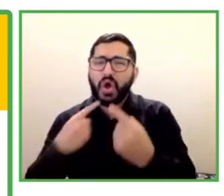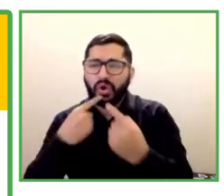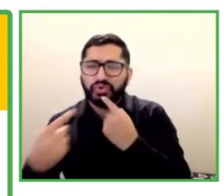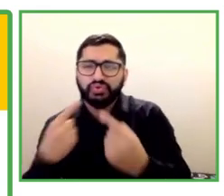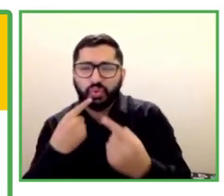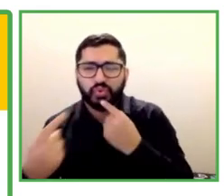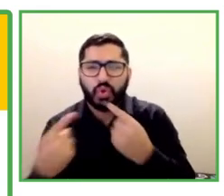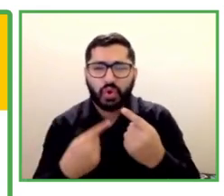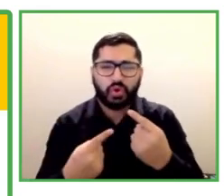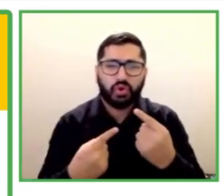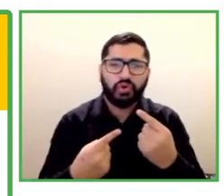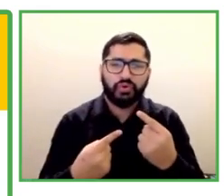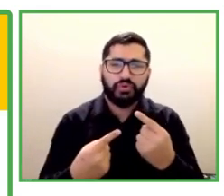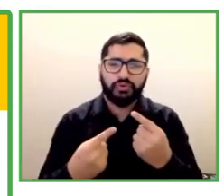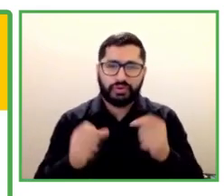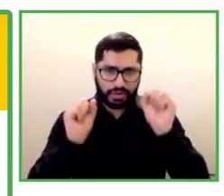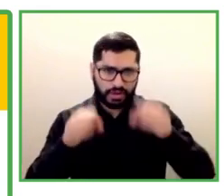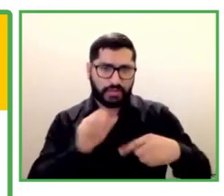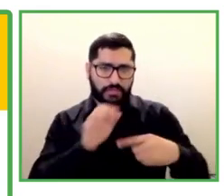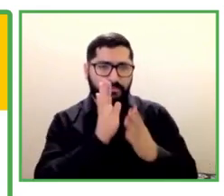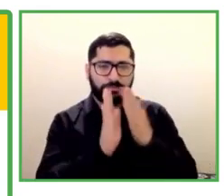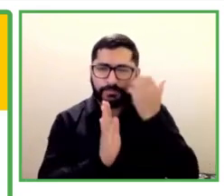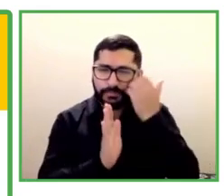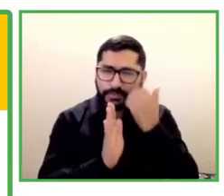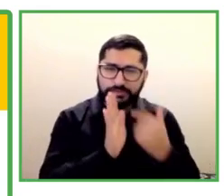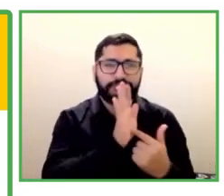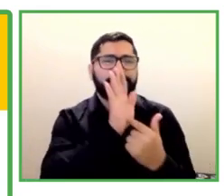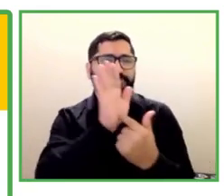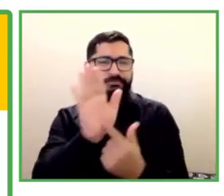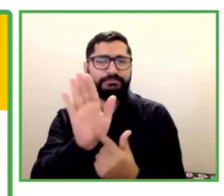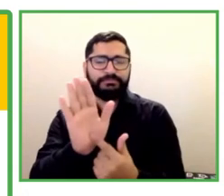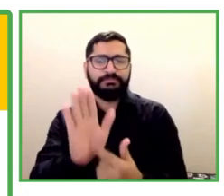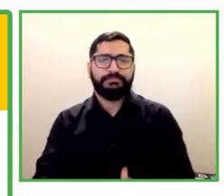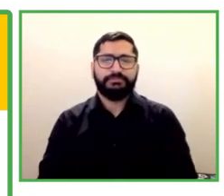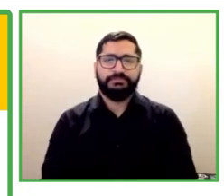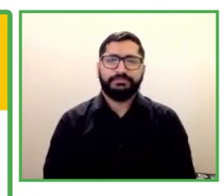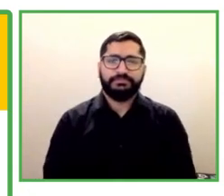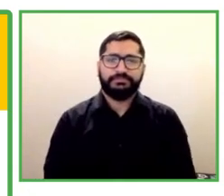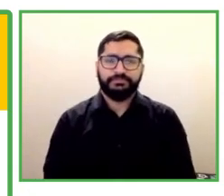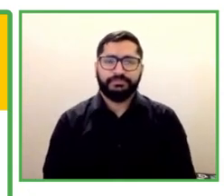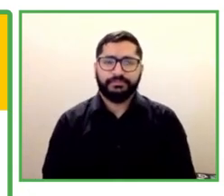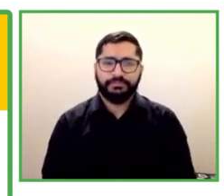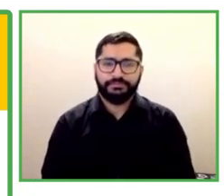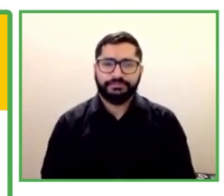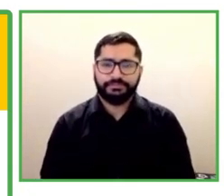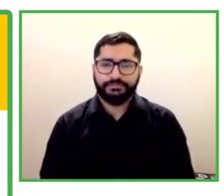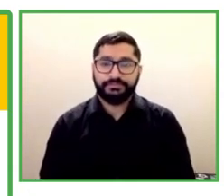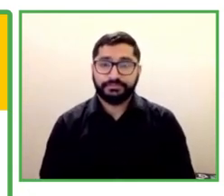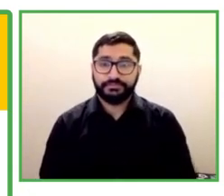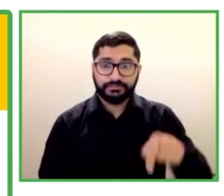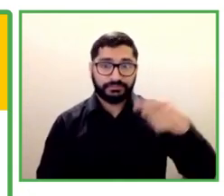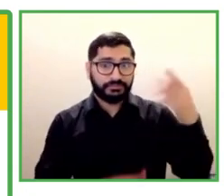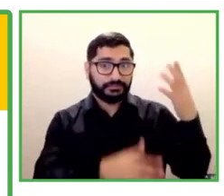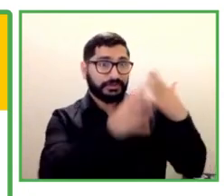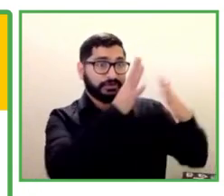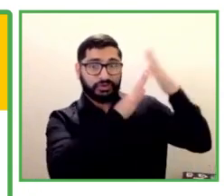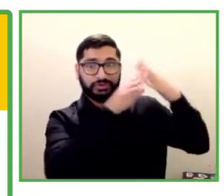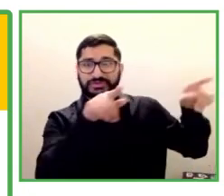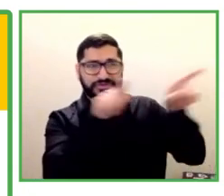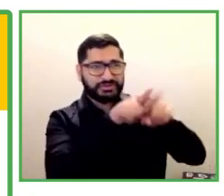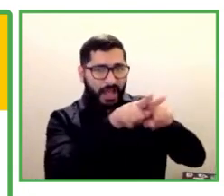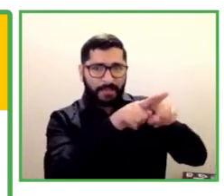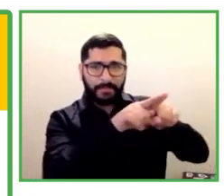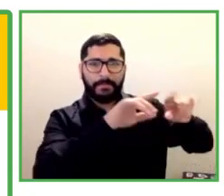Like in India, the story is the same all over the globe. Youth with disabilities are doubly discriminated.